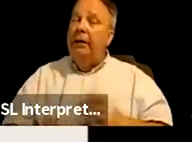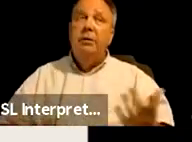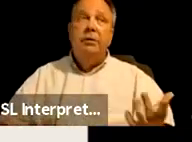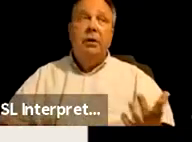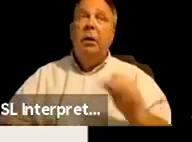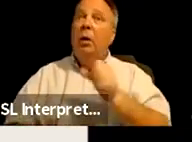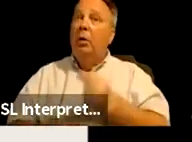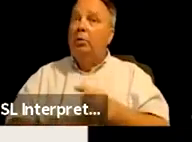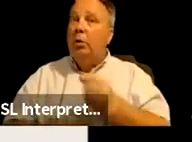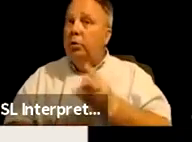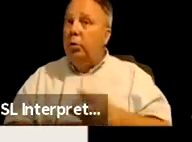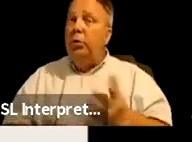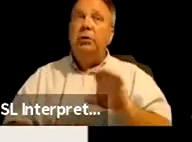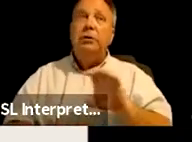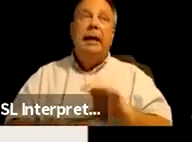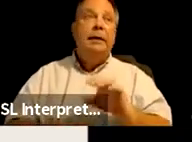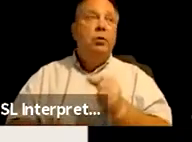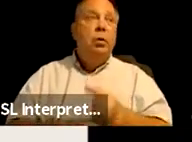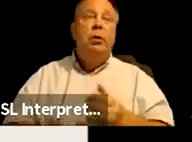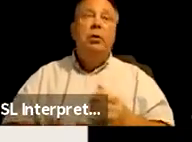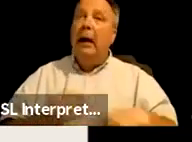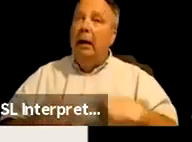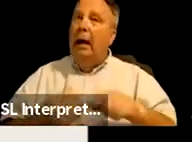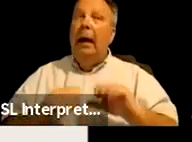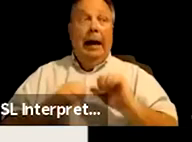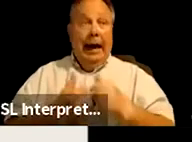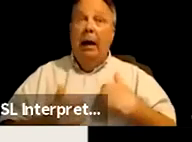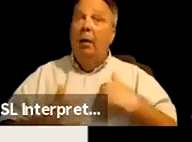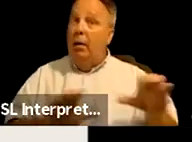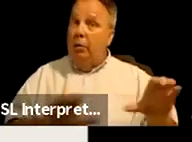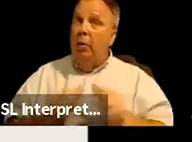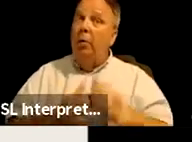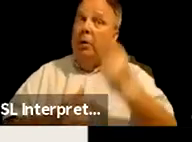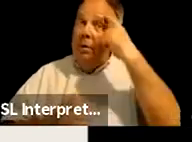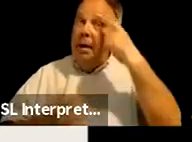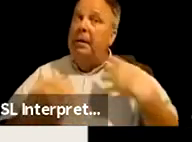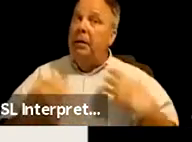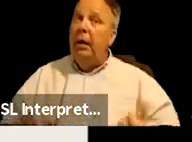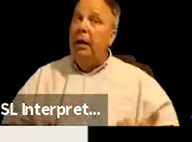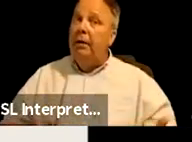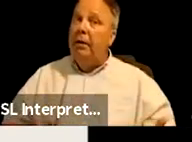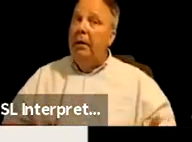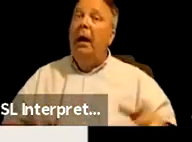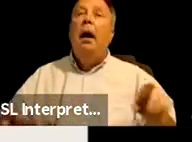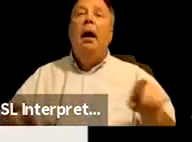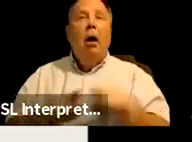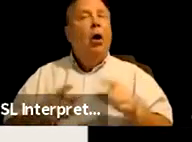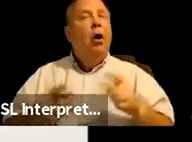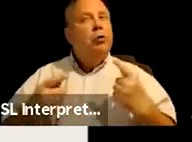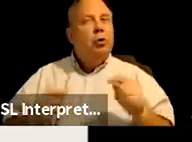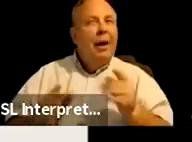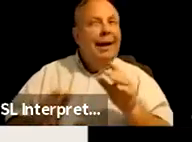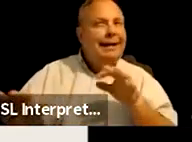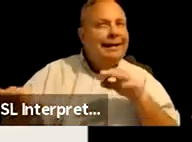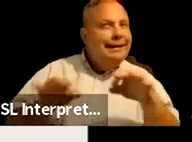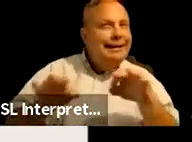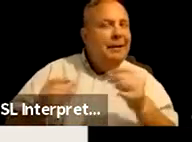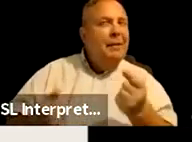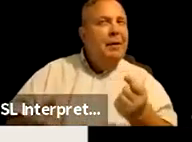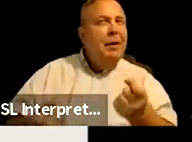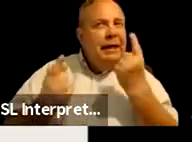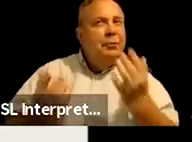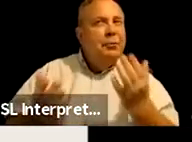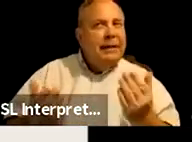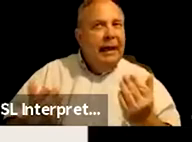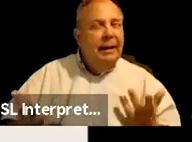or social workers, caseworkers, you know, about how I'm doing with my mental health, but also trying to get them to understand that